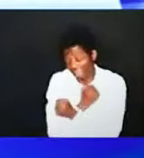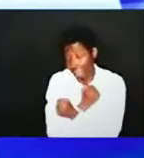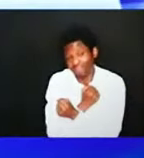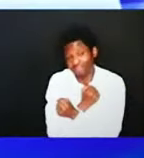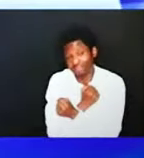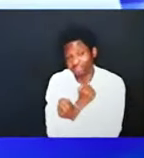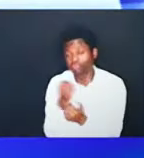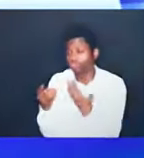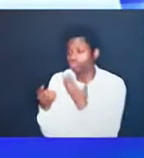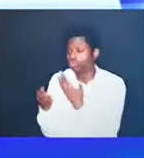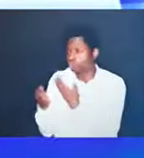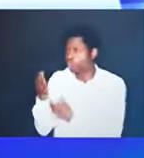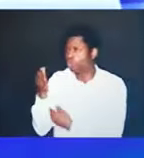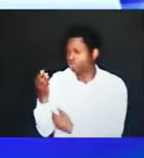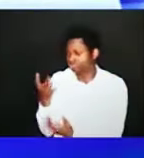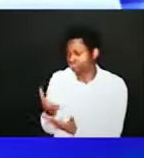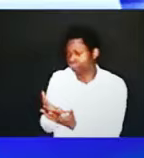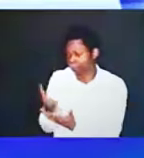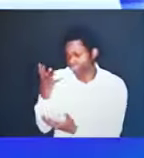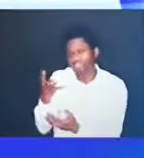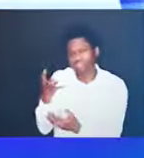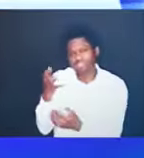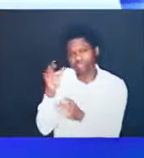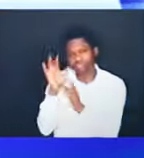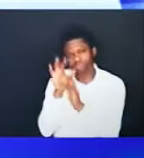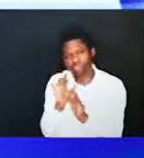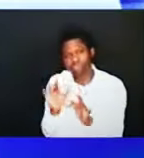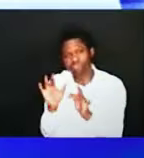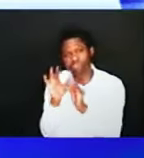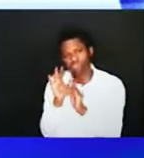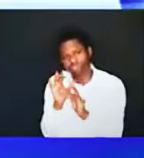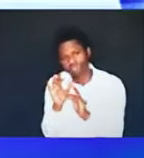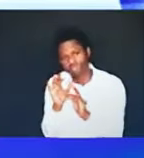is rich in mercy verse 4